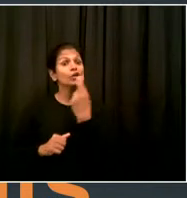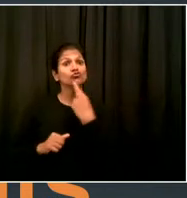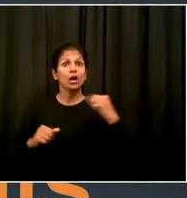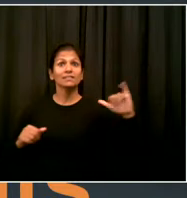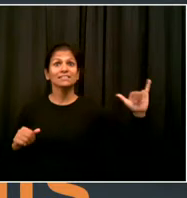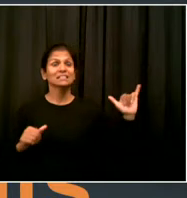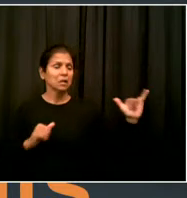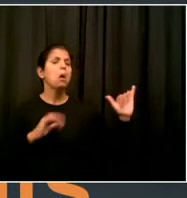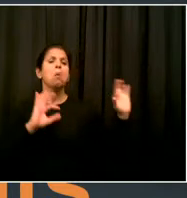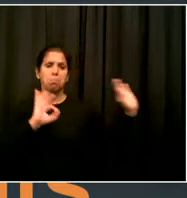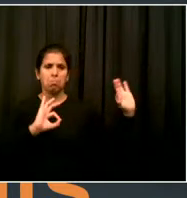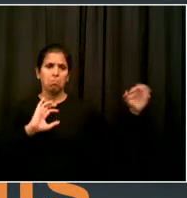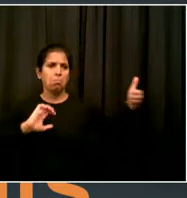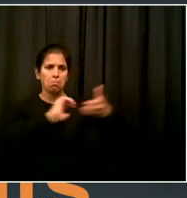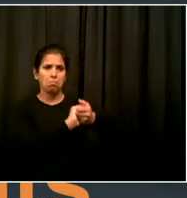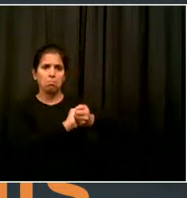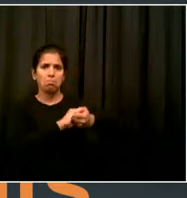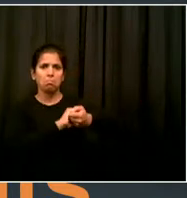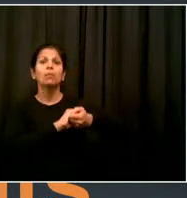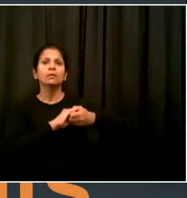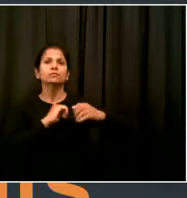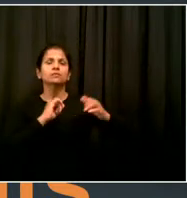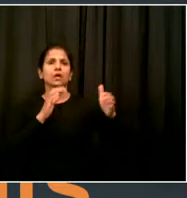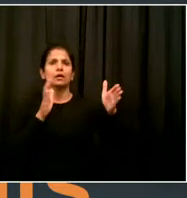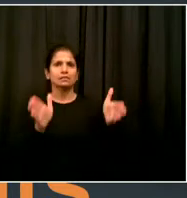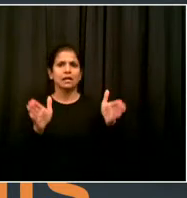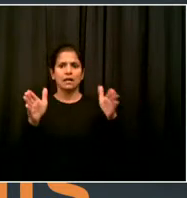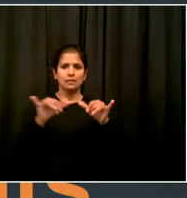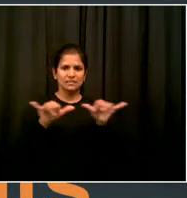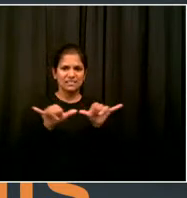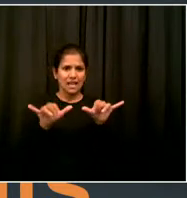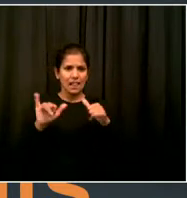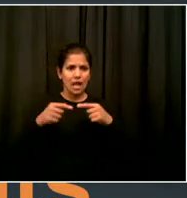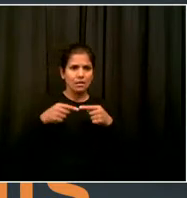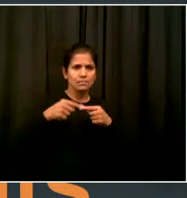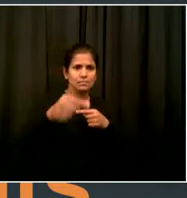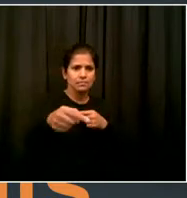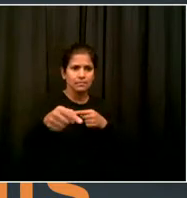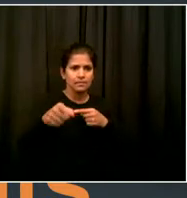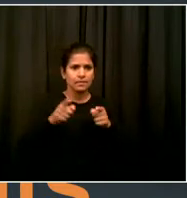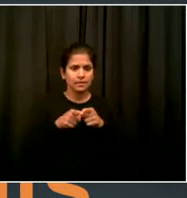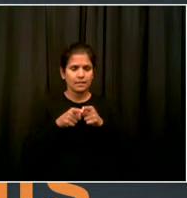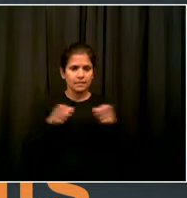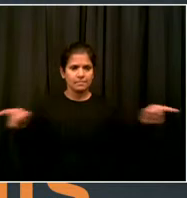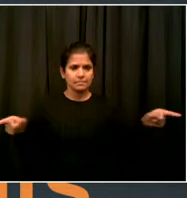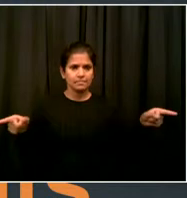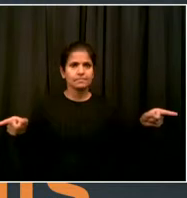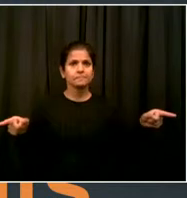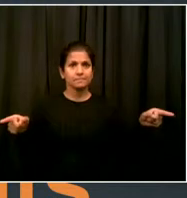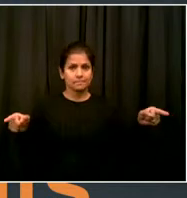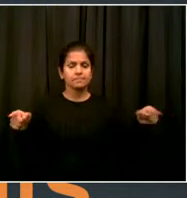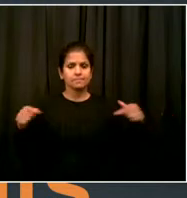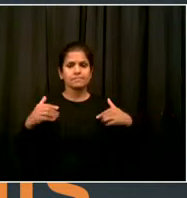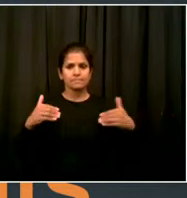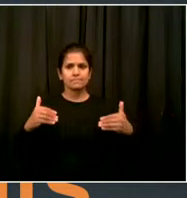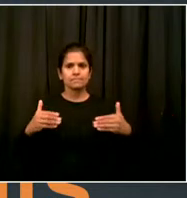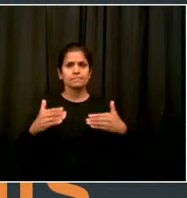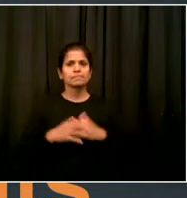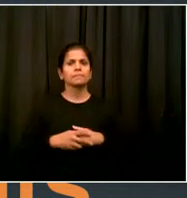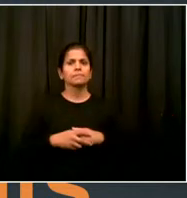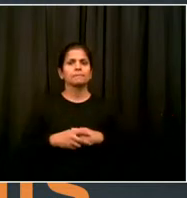pedestrians moving. But you won't be seeing an impact in the roadway from this program. Thank you very much. Go ahead.